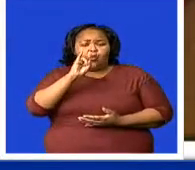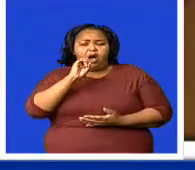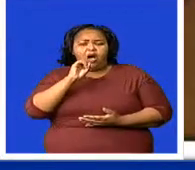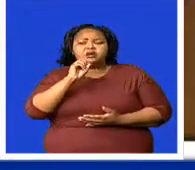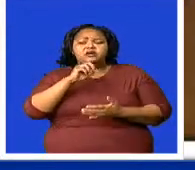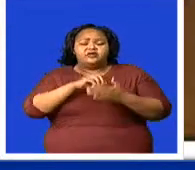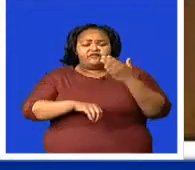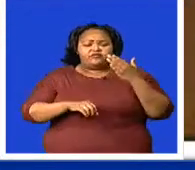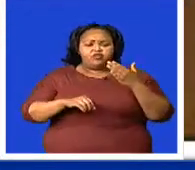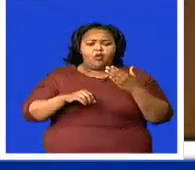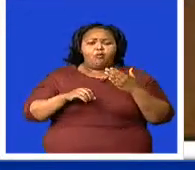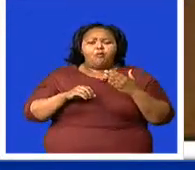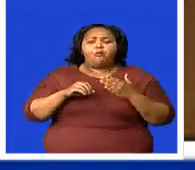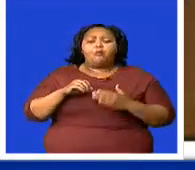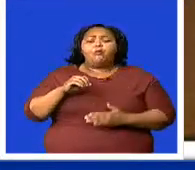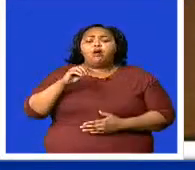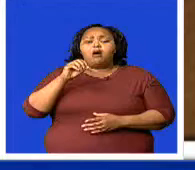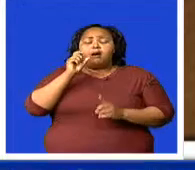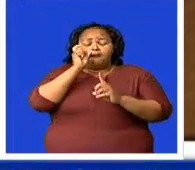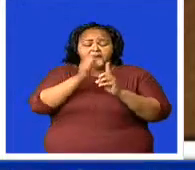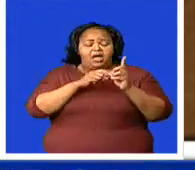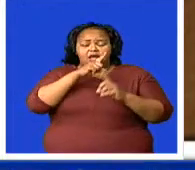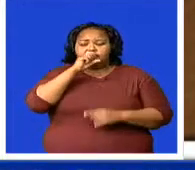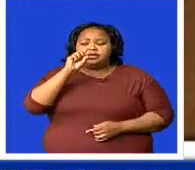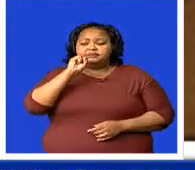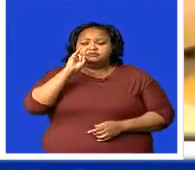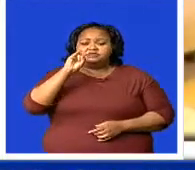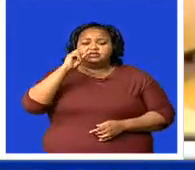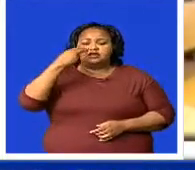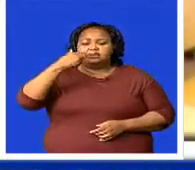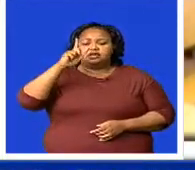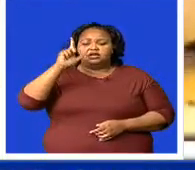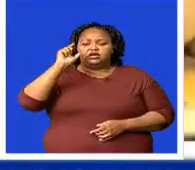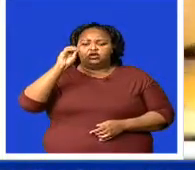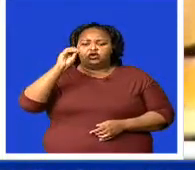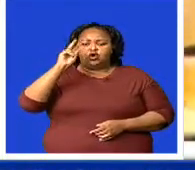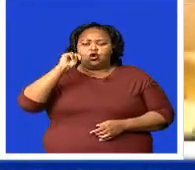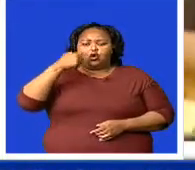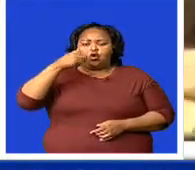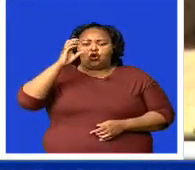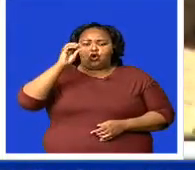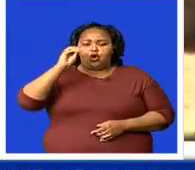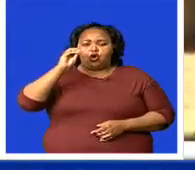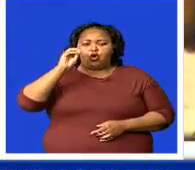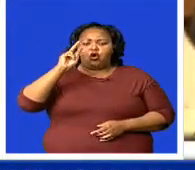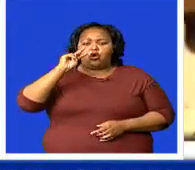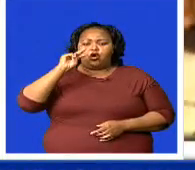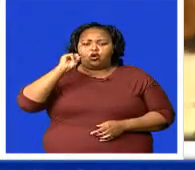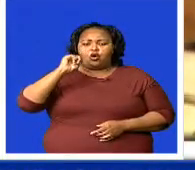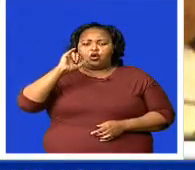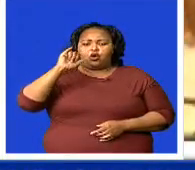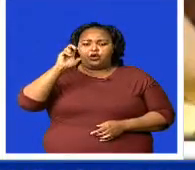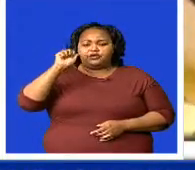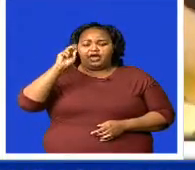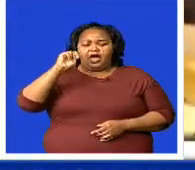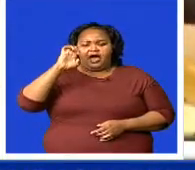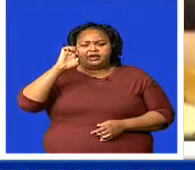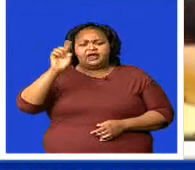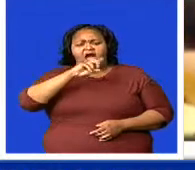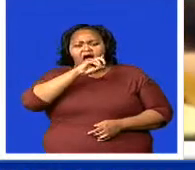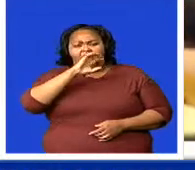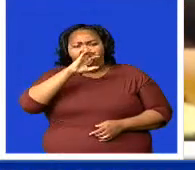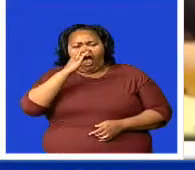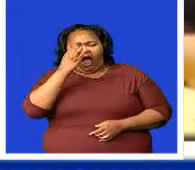Slongo Nyane. Slongo Nyane asked the Minister of Justice and Constitutional Affairs, Polile Shakantu, why the judiciary